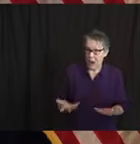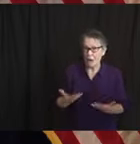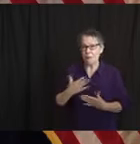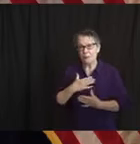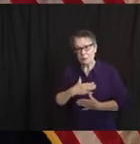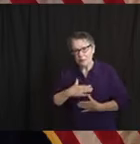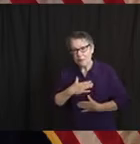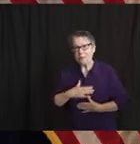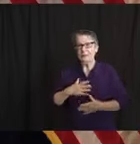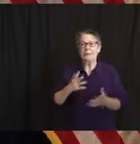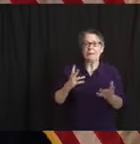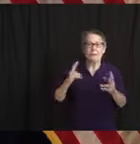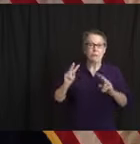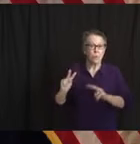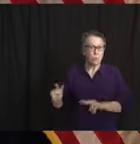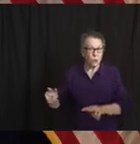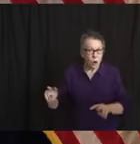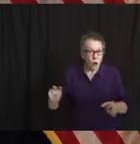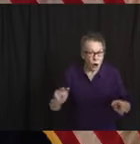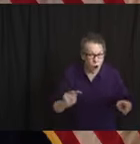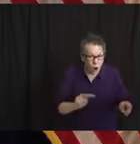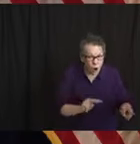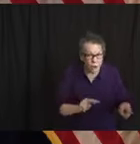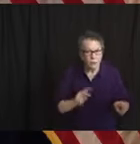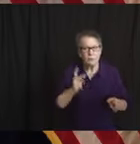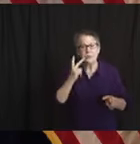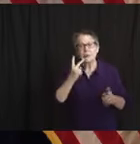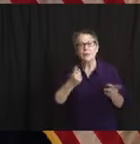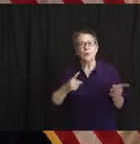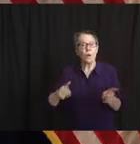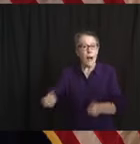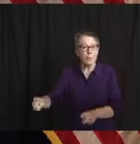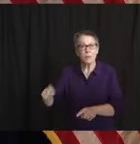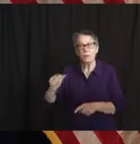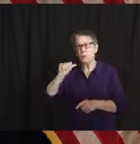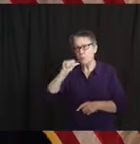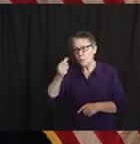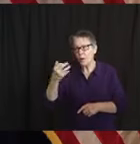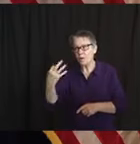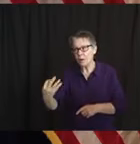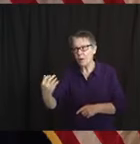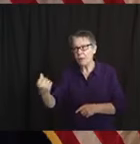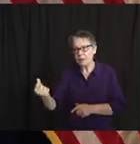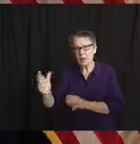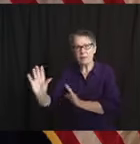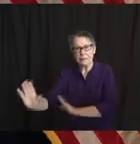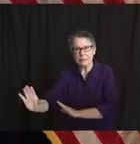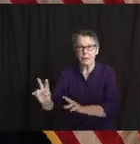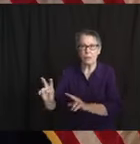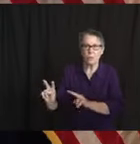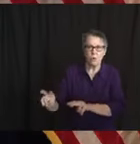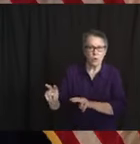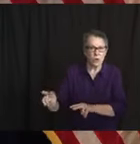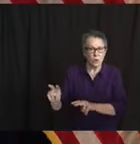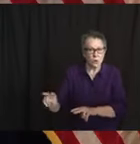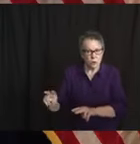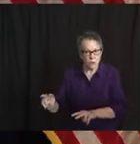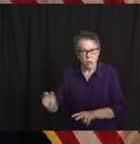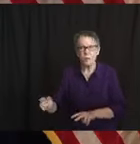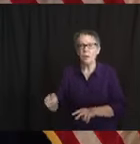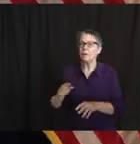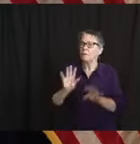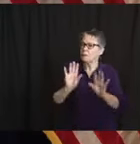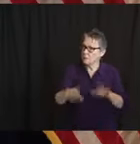particularly as we take those steps. Do the basic stuff. Don't give up on that. Stay away from each other. Wear something over your